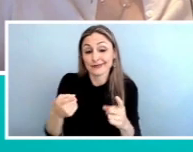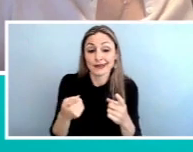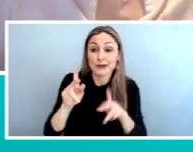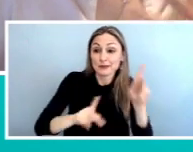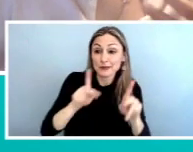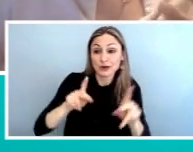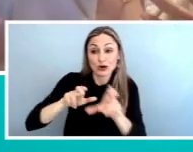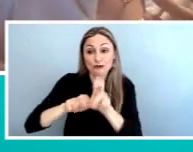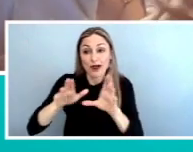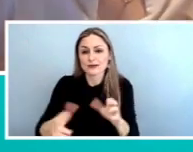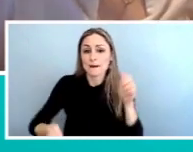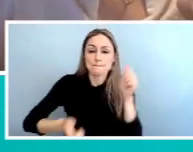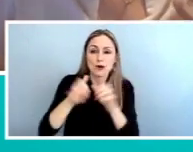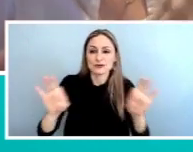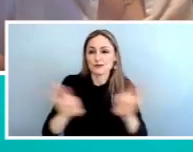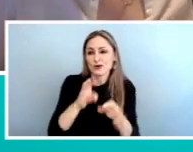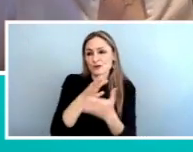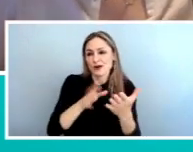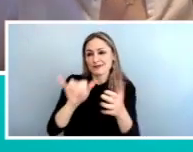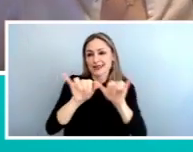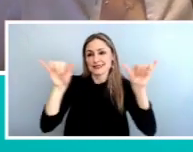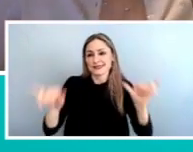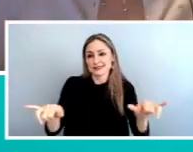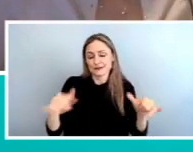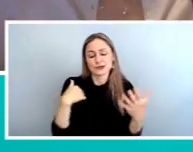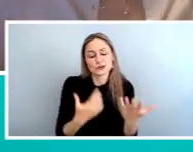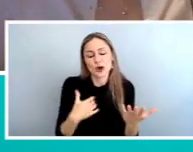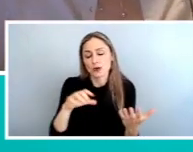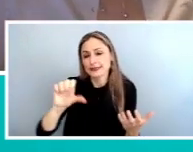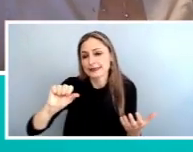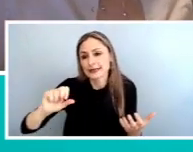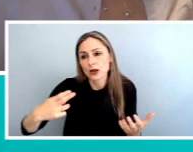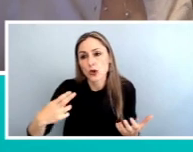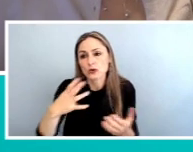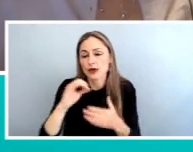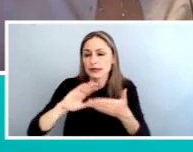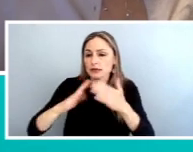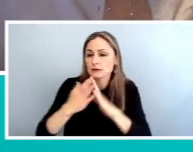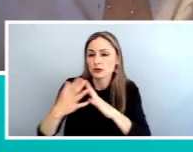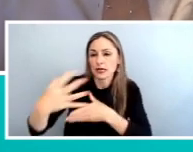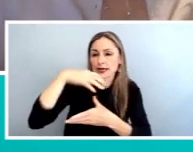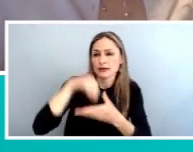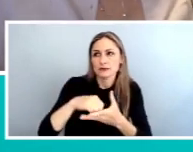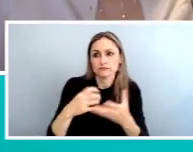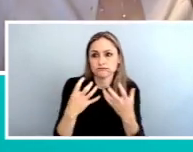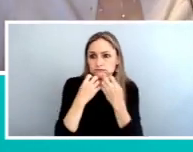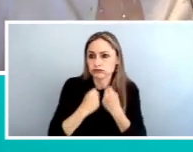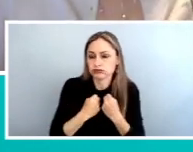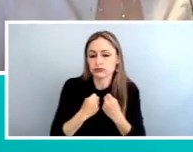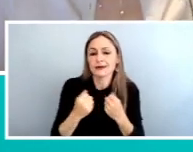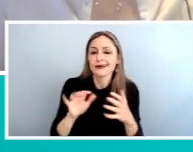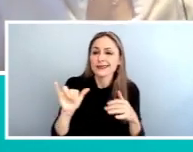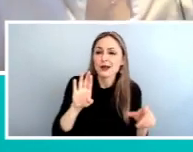part of that so we are taking the community and stakeholder engagement very seriously as part of this project as Bill mentioned in the at the beginning of